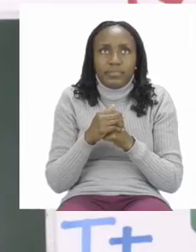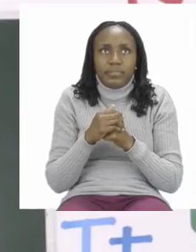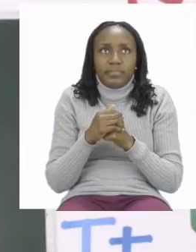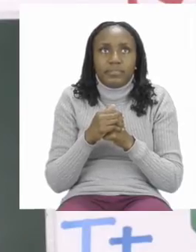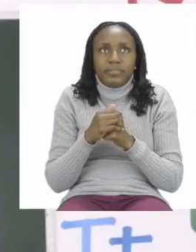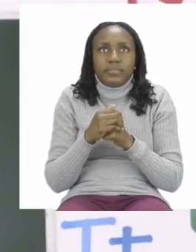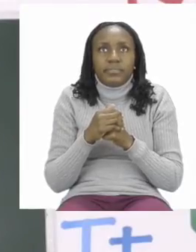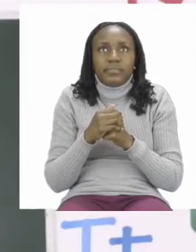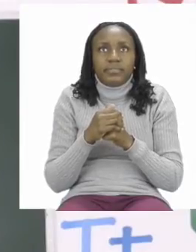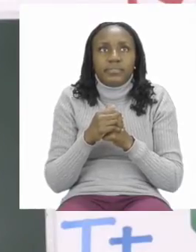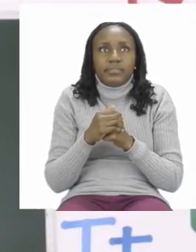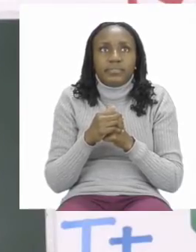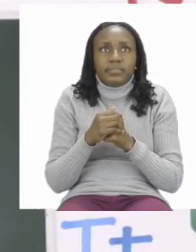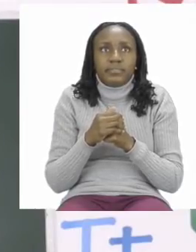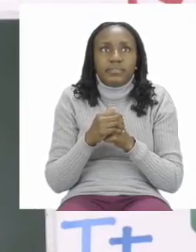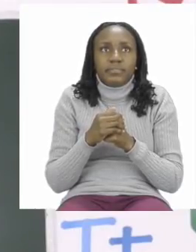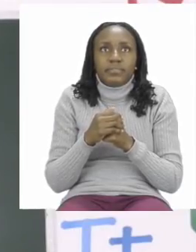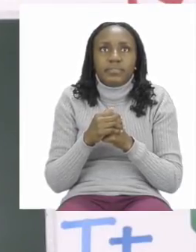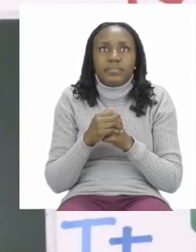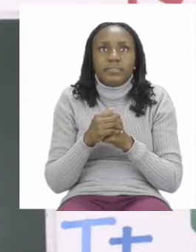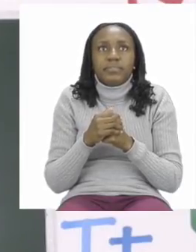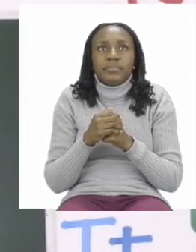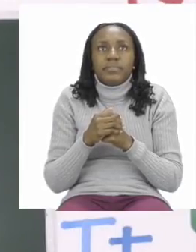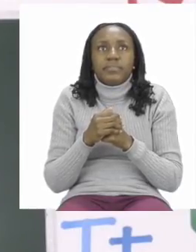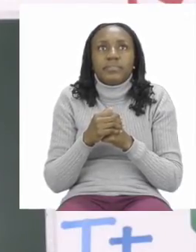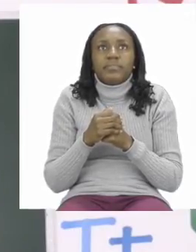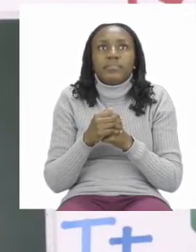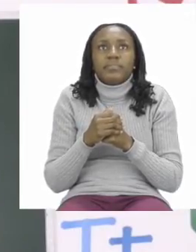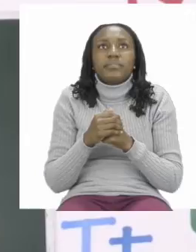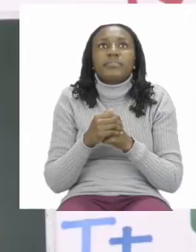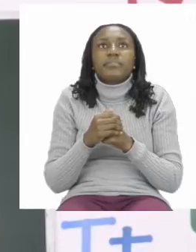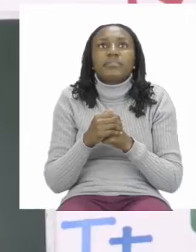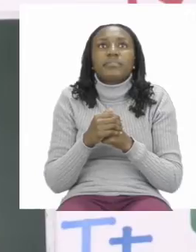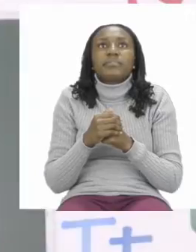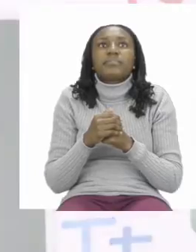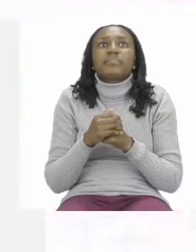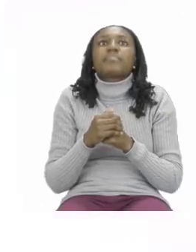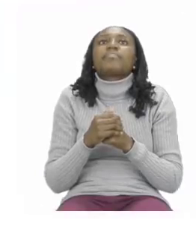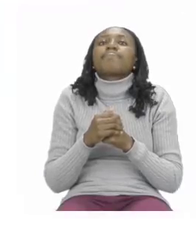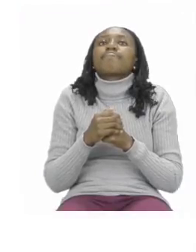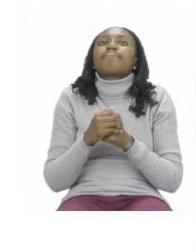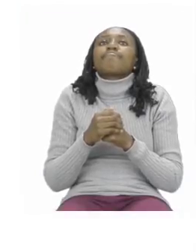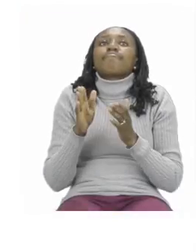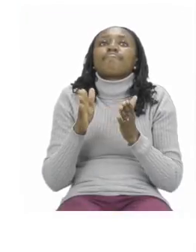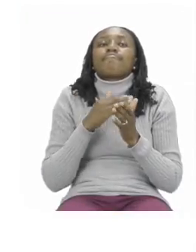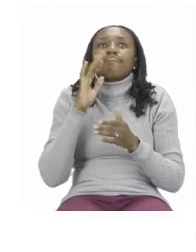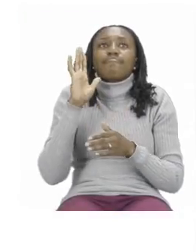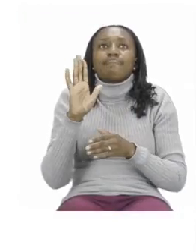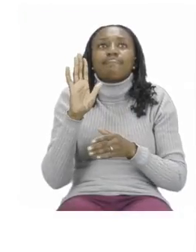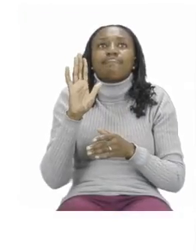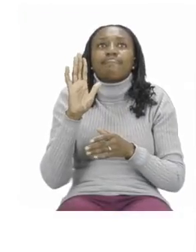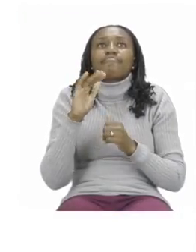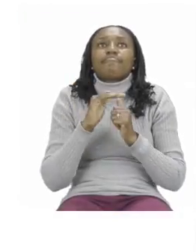When you're done with that one you can move to the next one on page five. On page